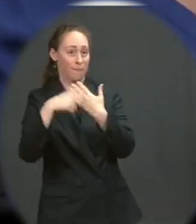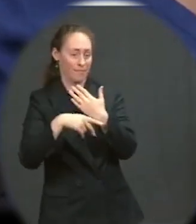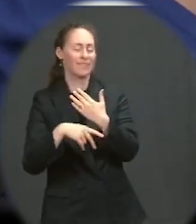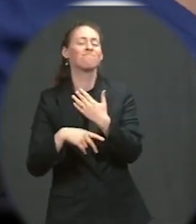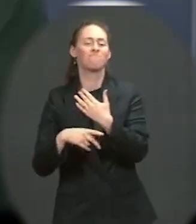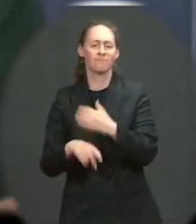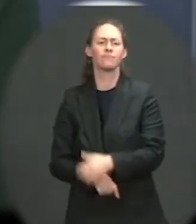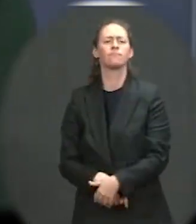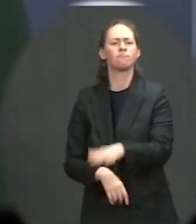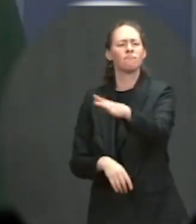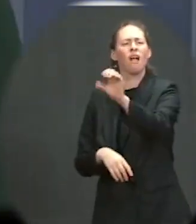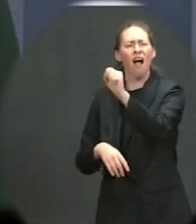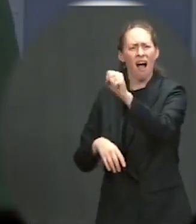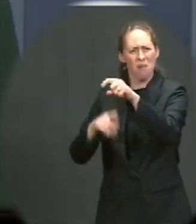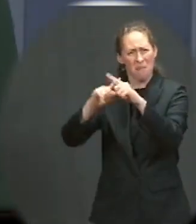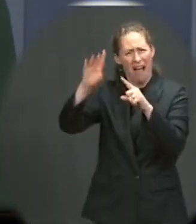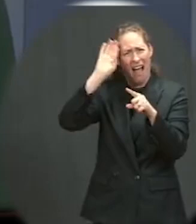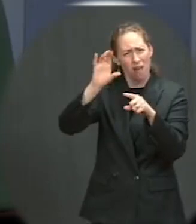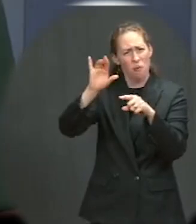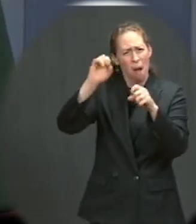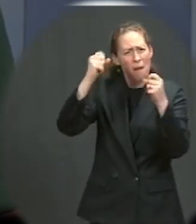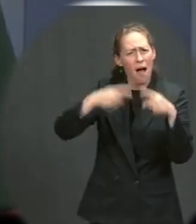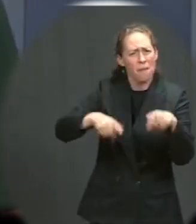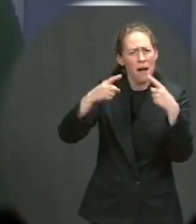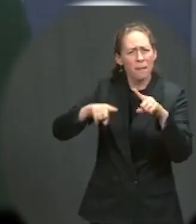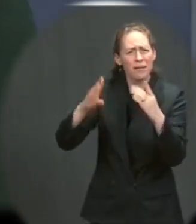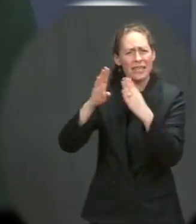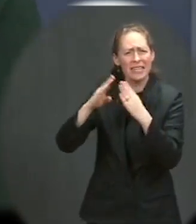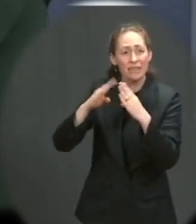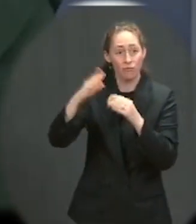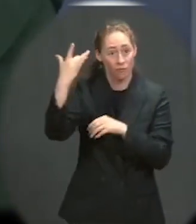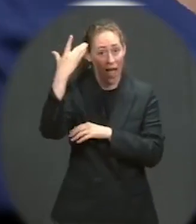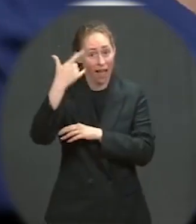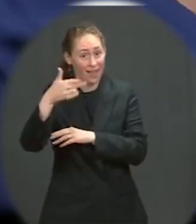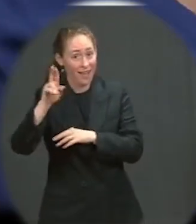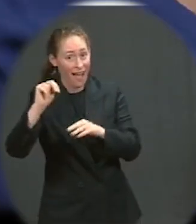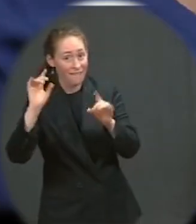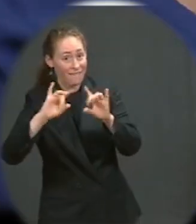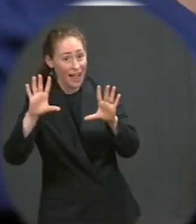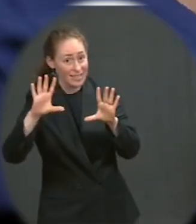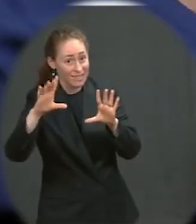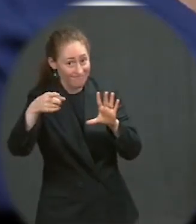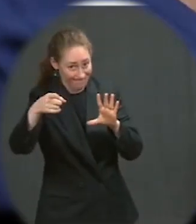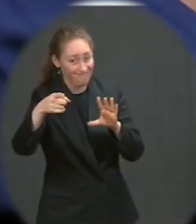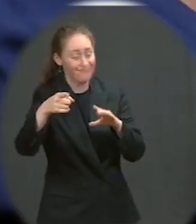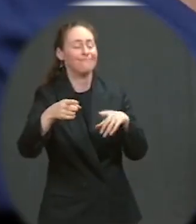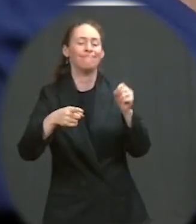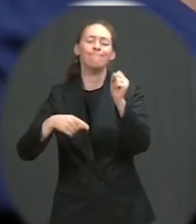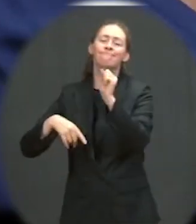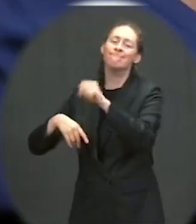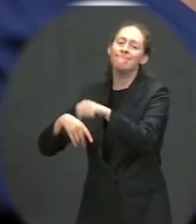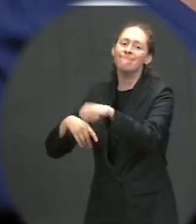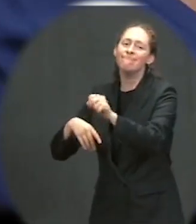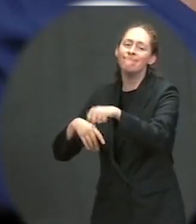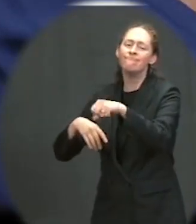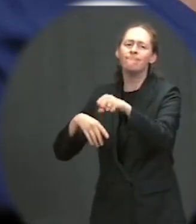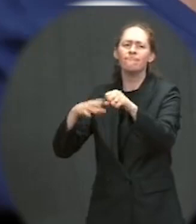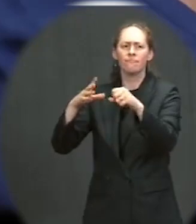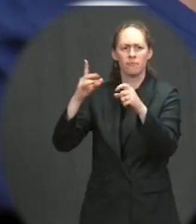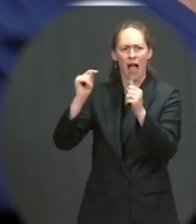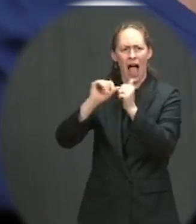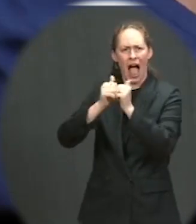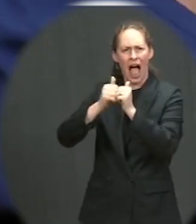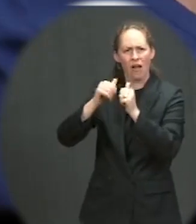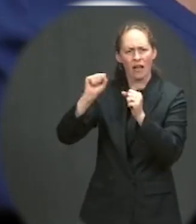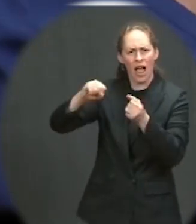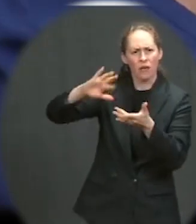Much of it caused by gun violence. Would you agree? Yes. So how do you reduce gun violence by expanding